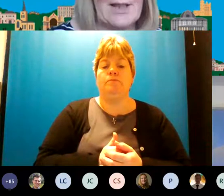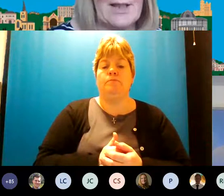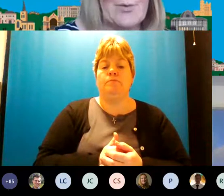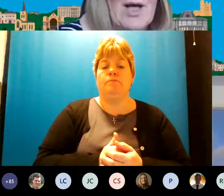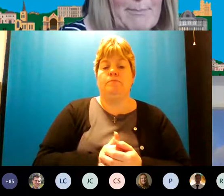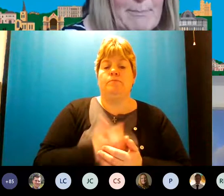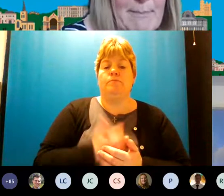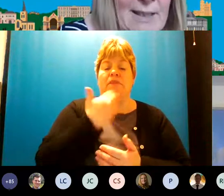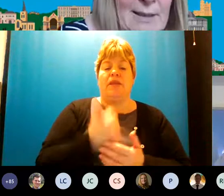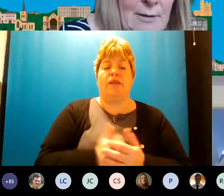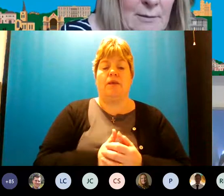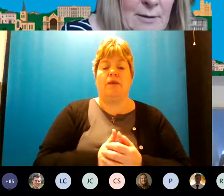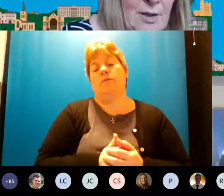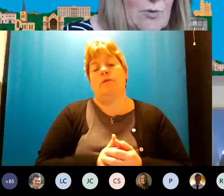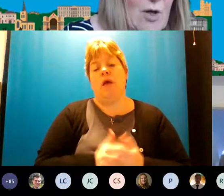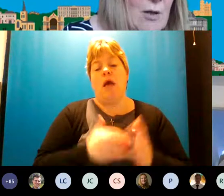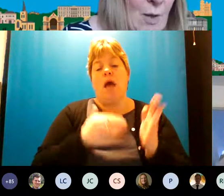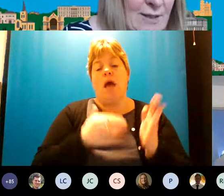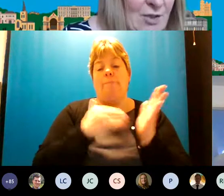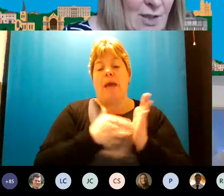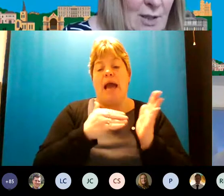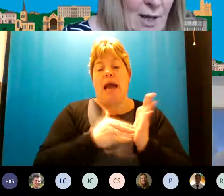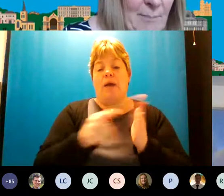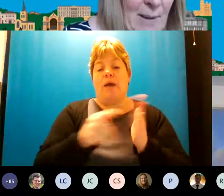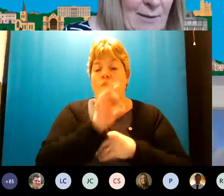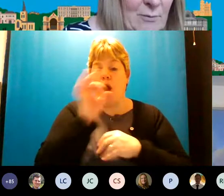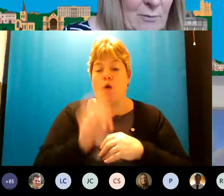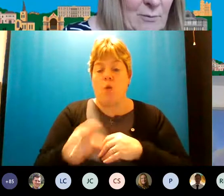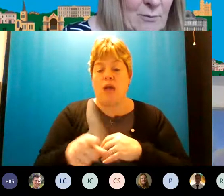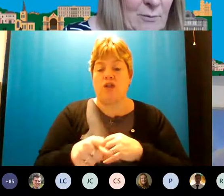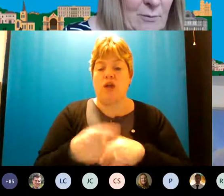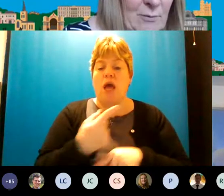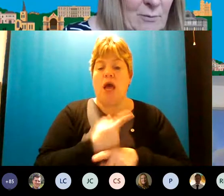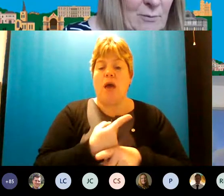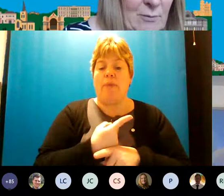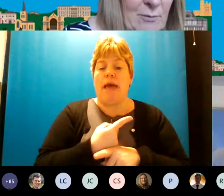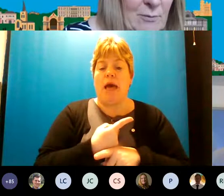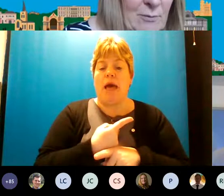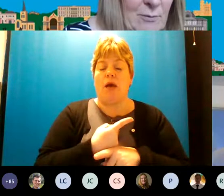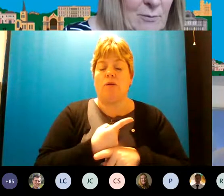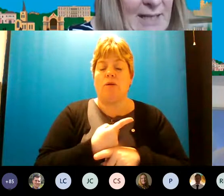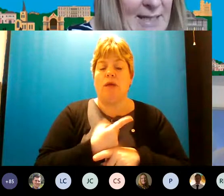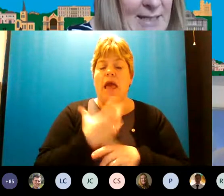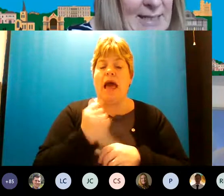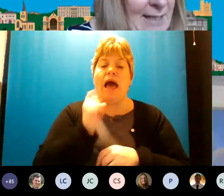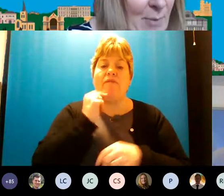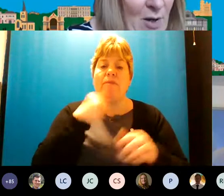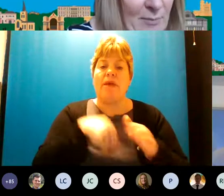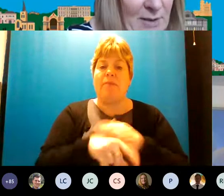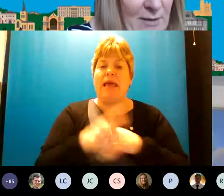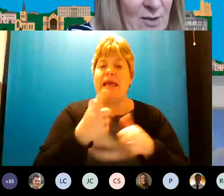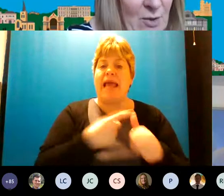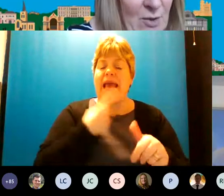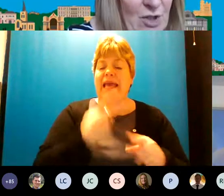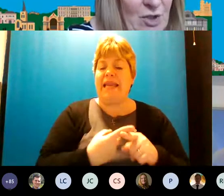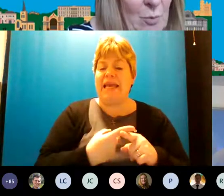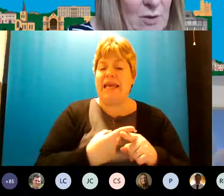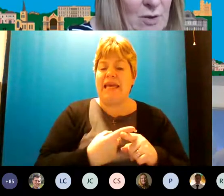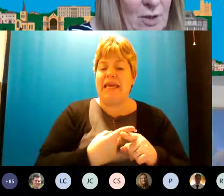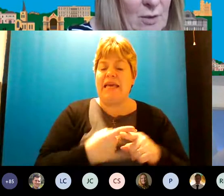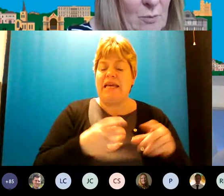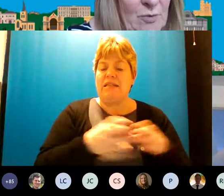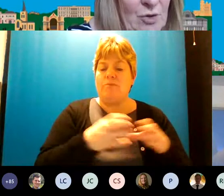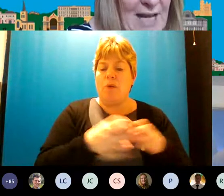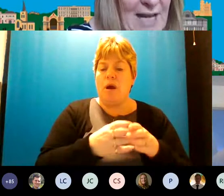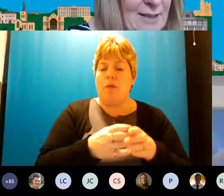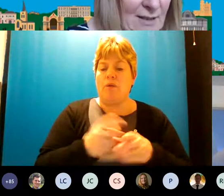thank you and michael you'd got a question about um having people in a and e departments do did